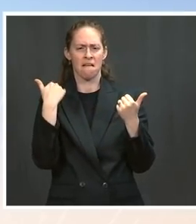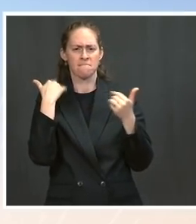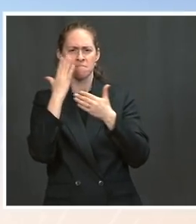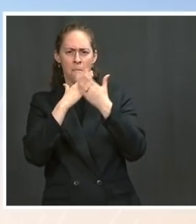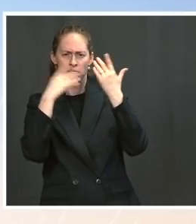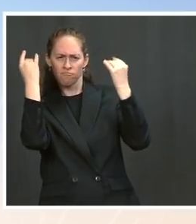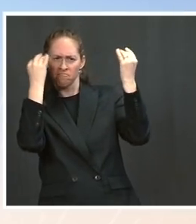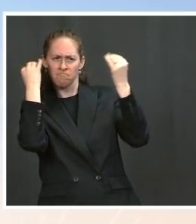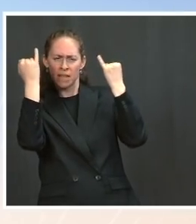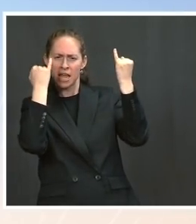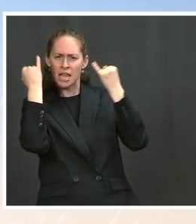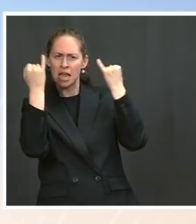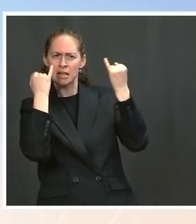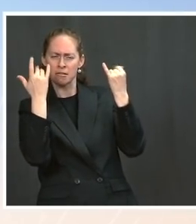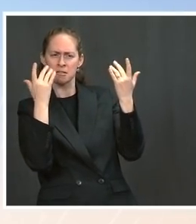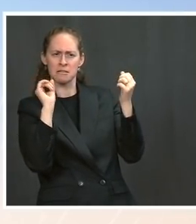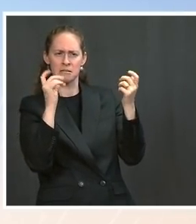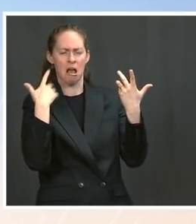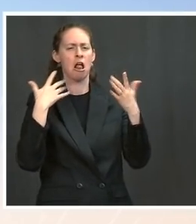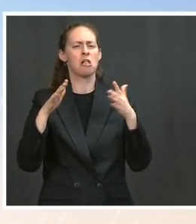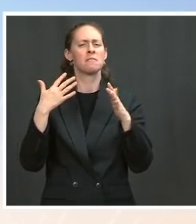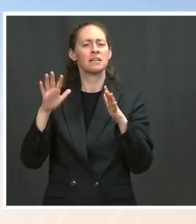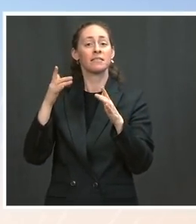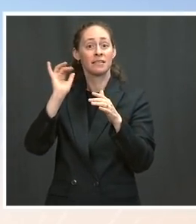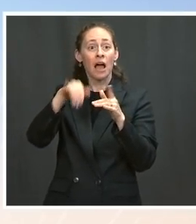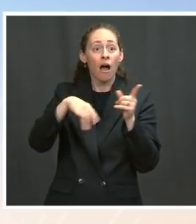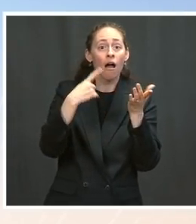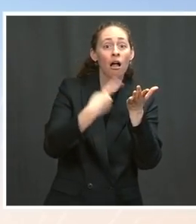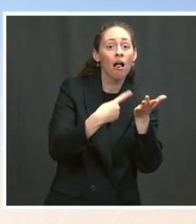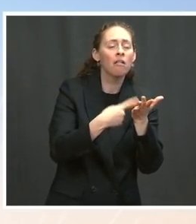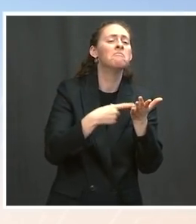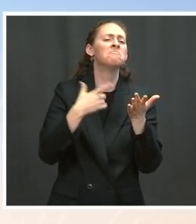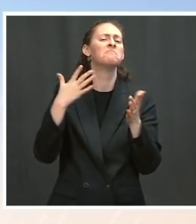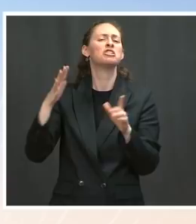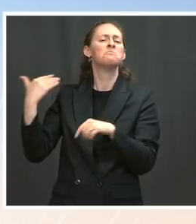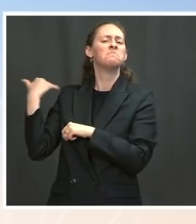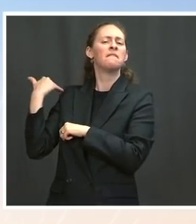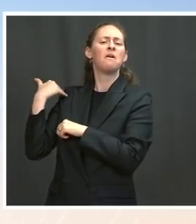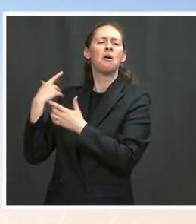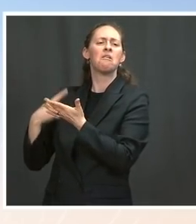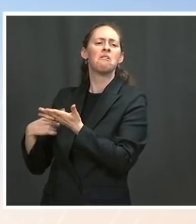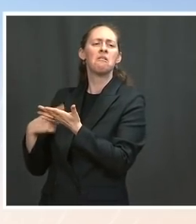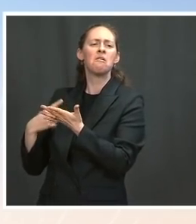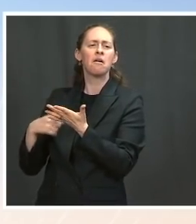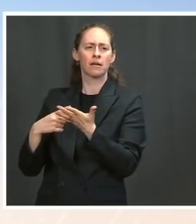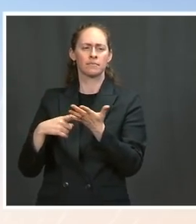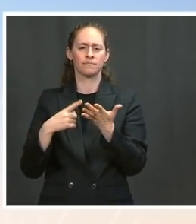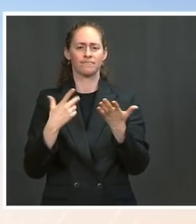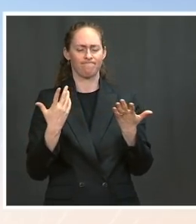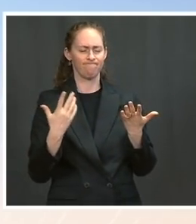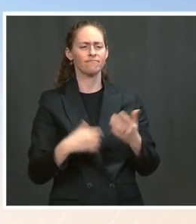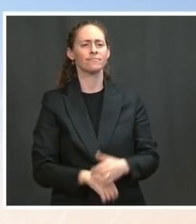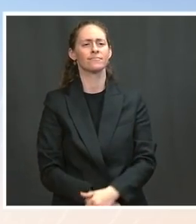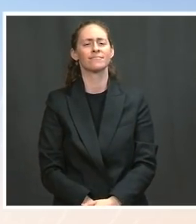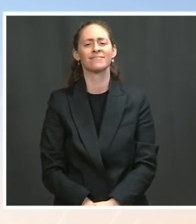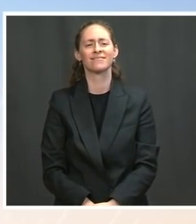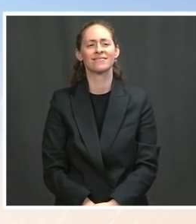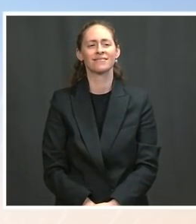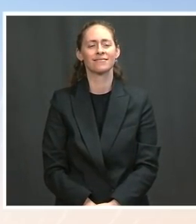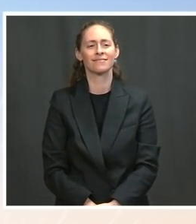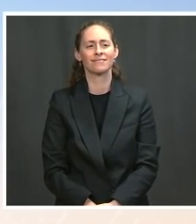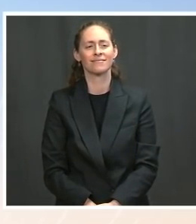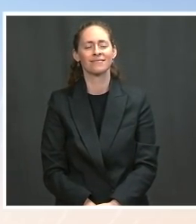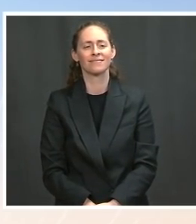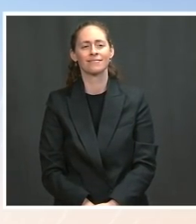times in the past. But it is exceptionally challenging this time to try to figure out